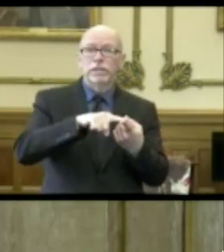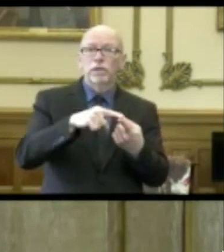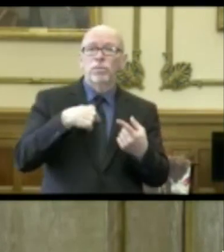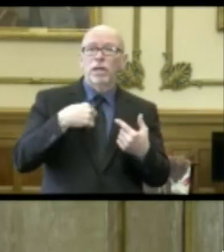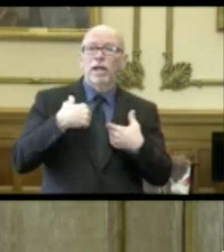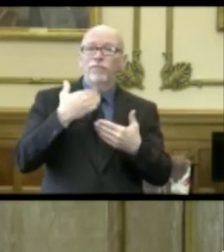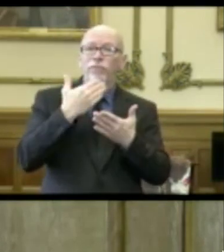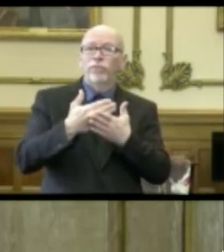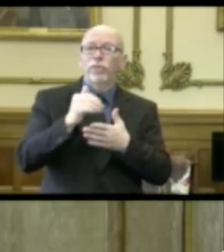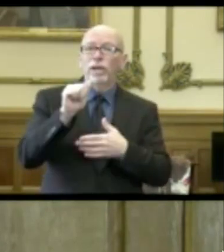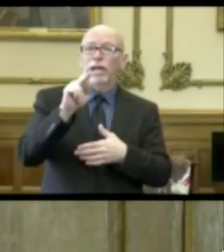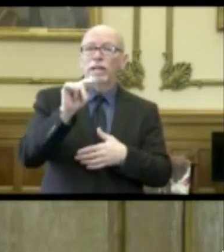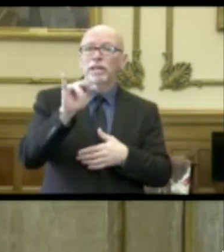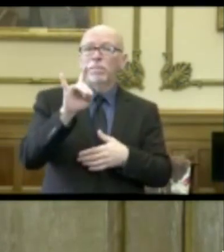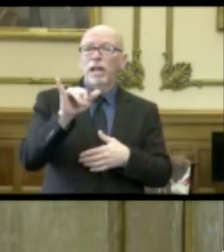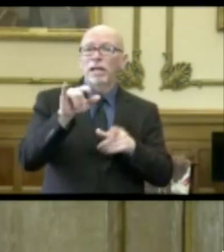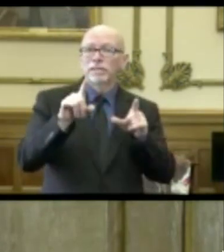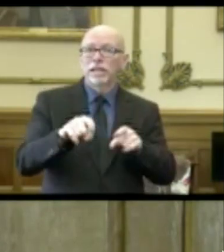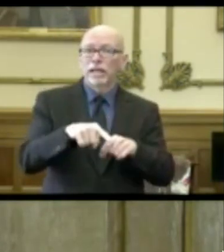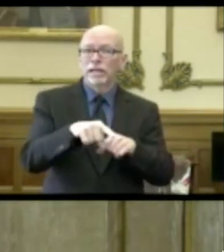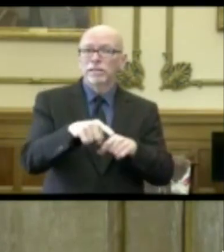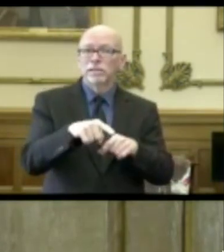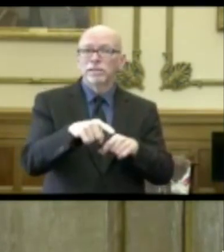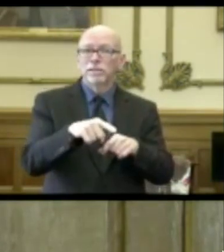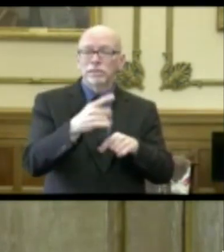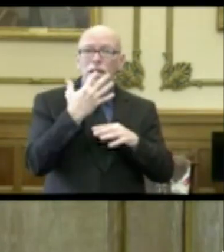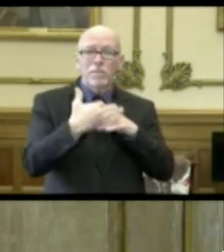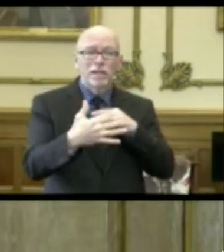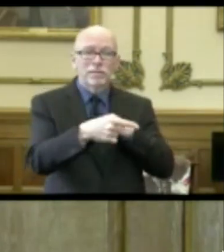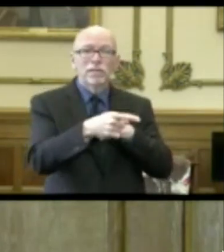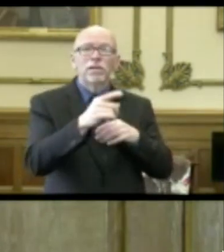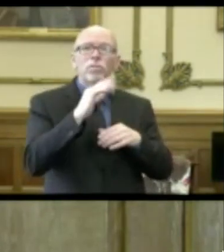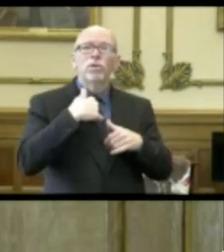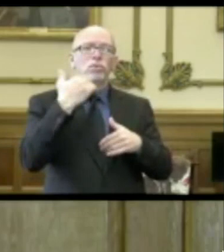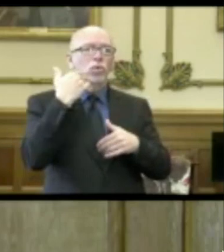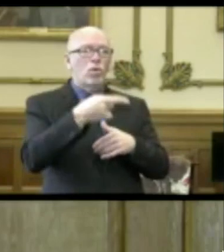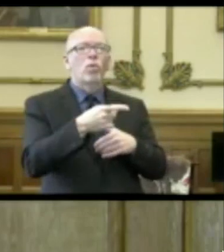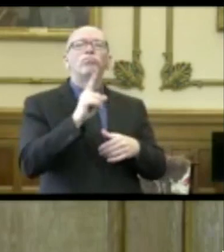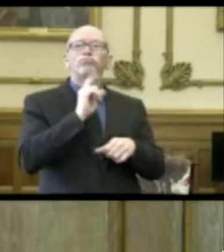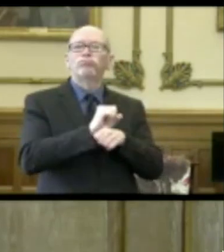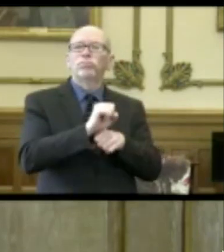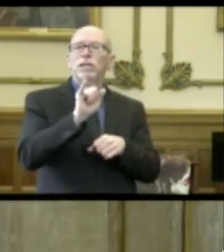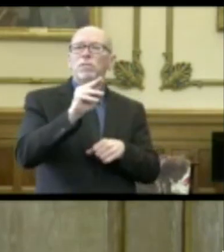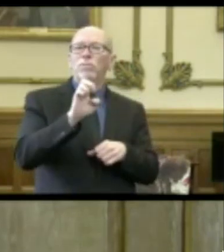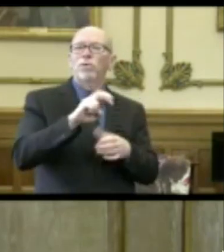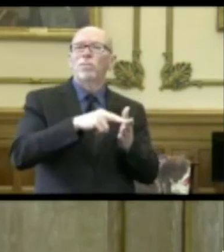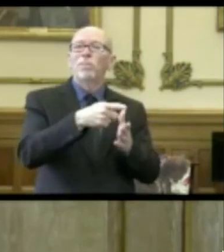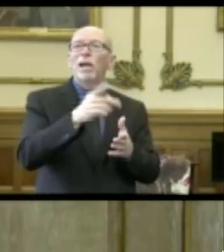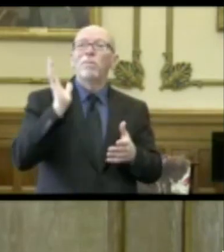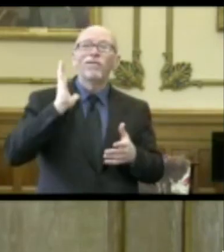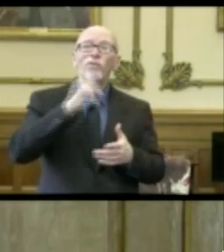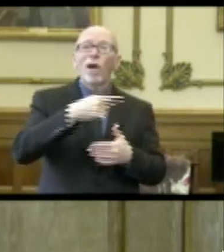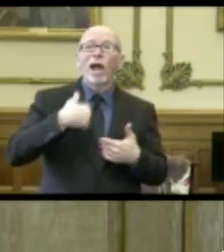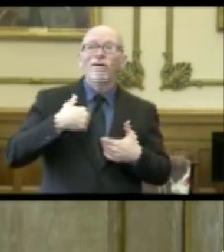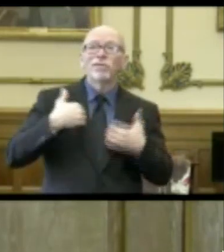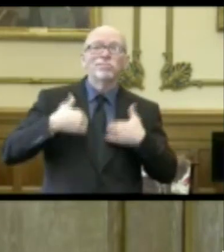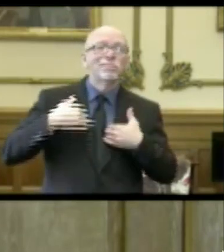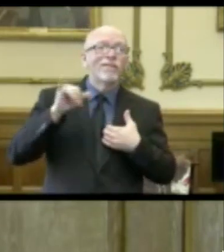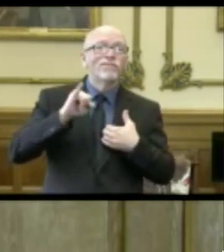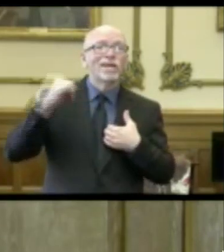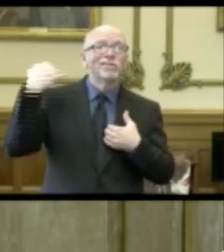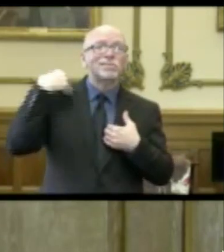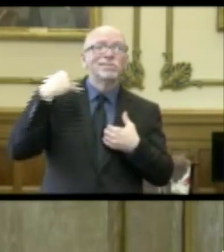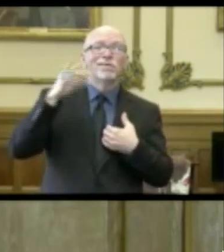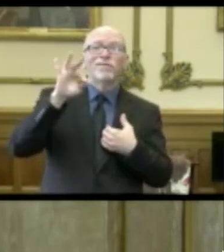good antibody test out there to show that they are immune, and then we'll know, yep, that bad upper respiratory or lower respiratory infection you